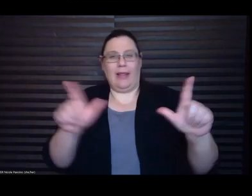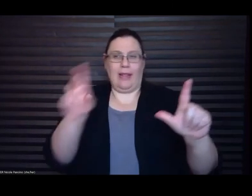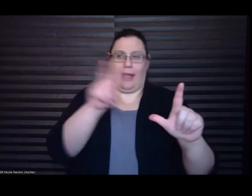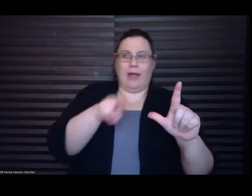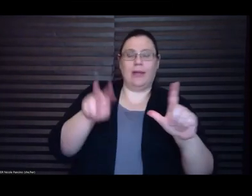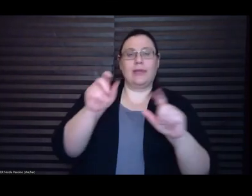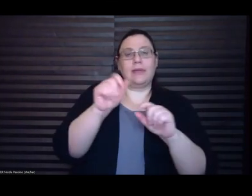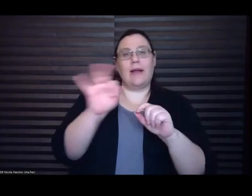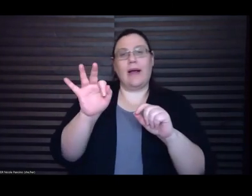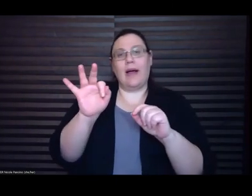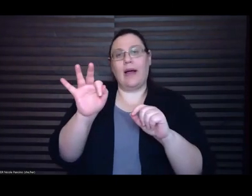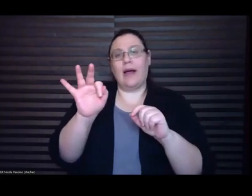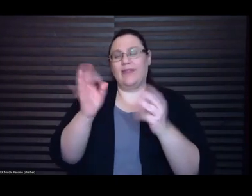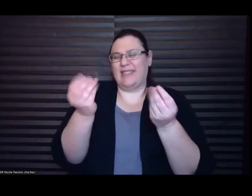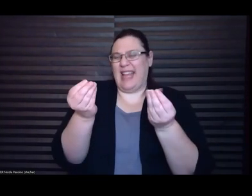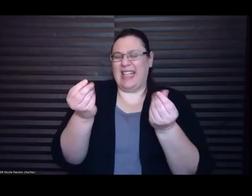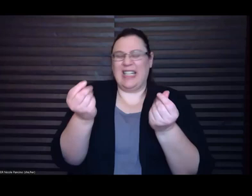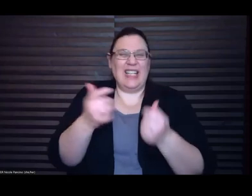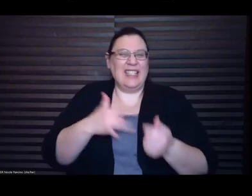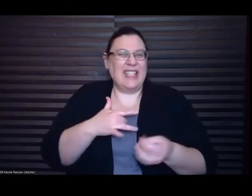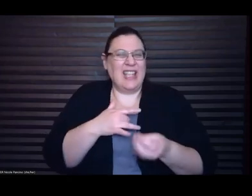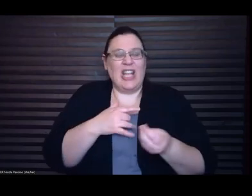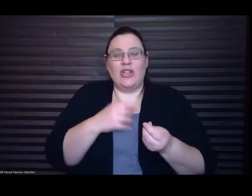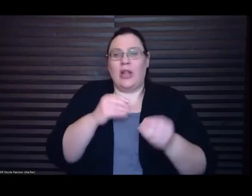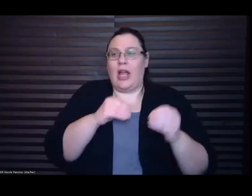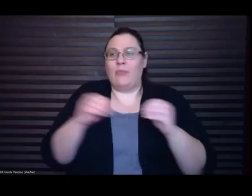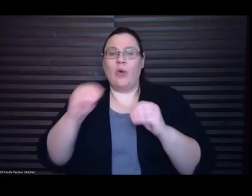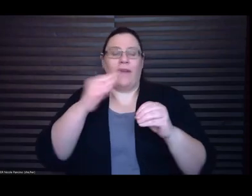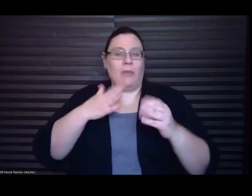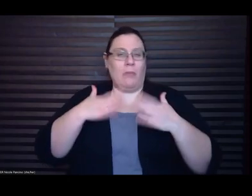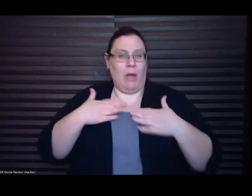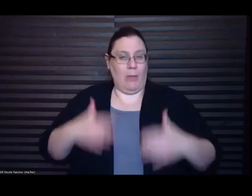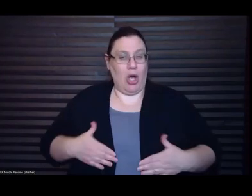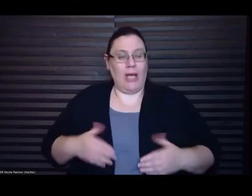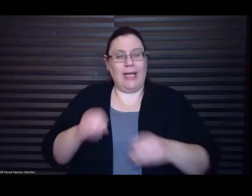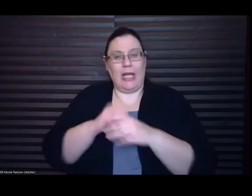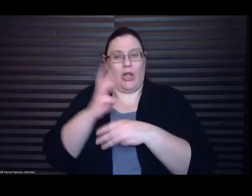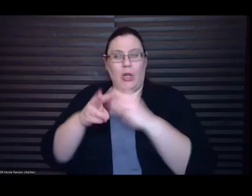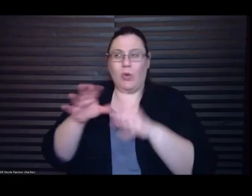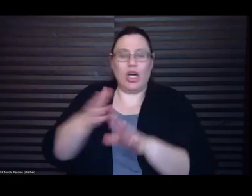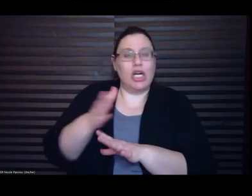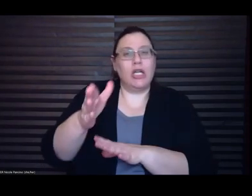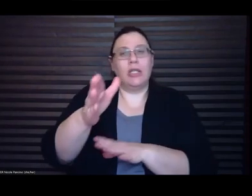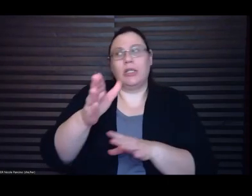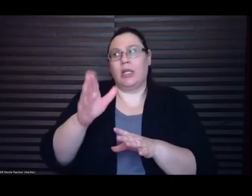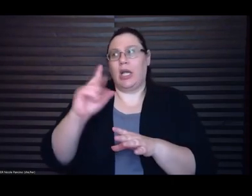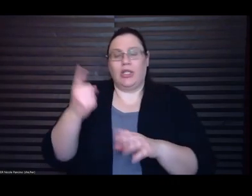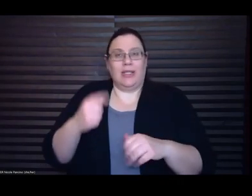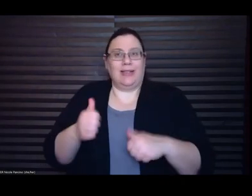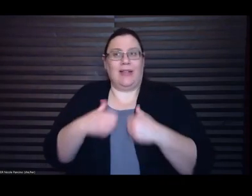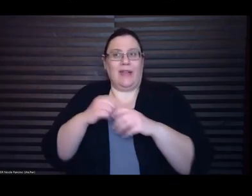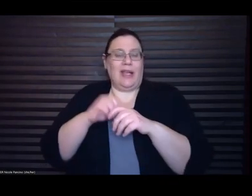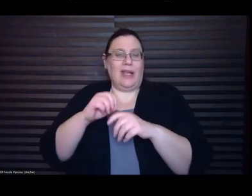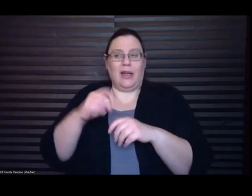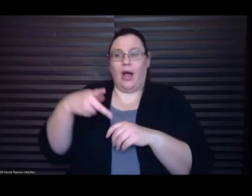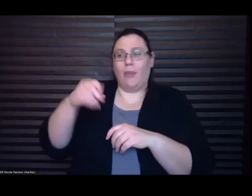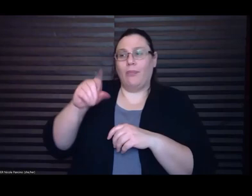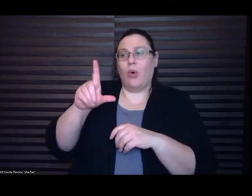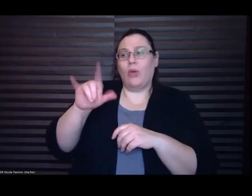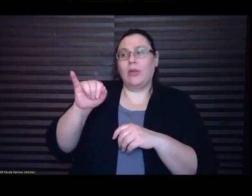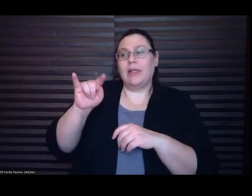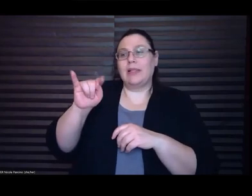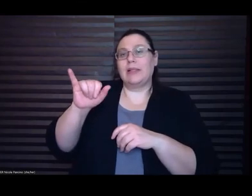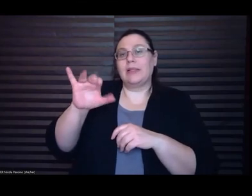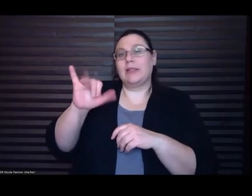world and I think and also just existing in like a politicized body which I think you know, also sort of is a way of like shaping